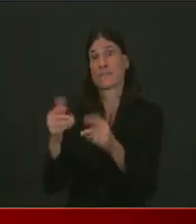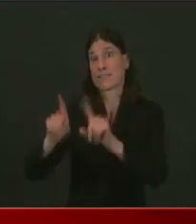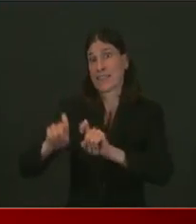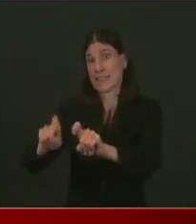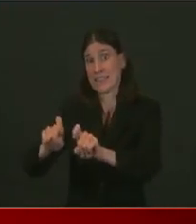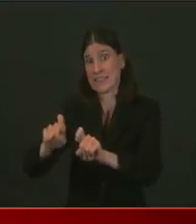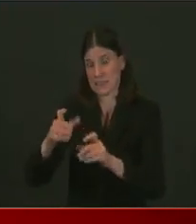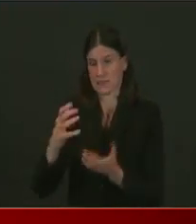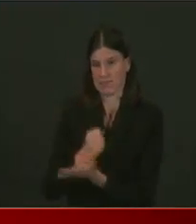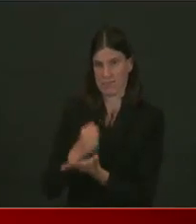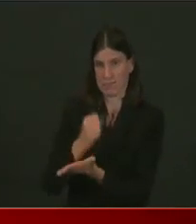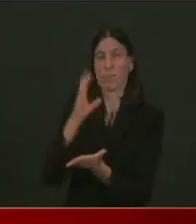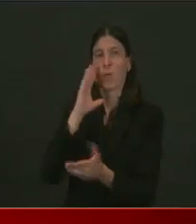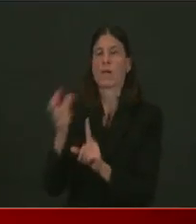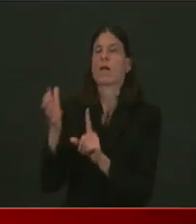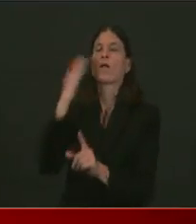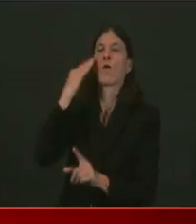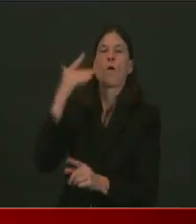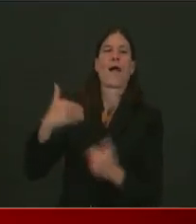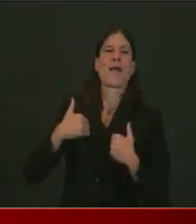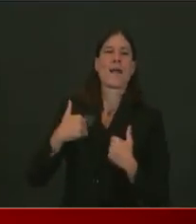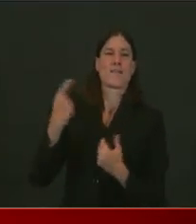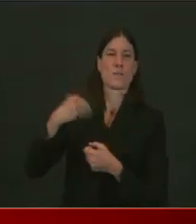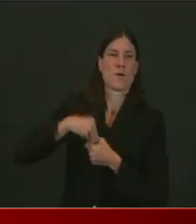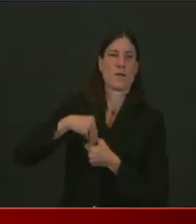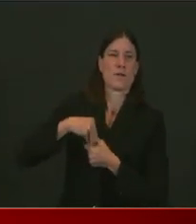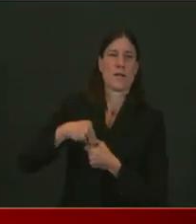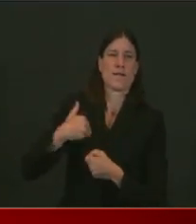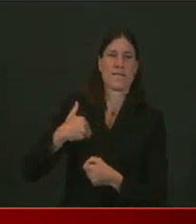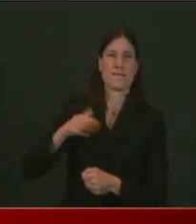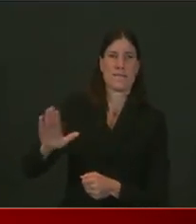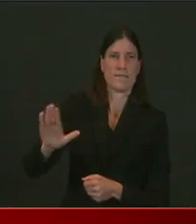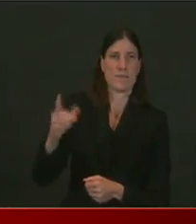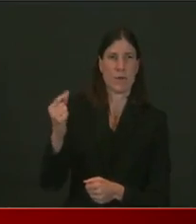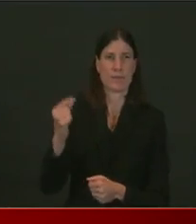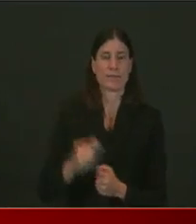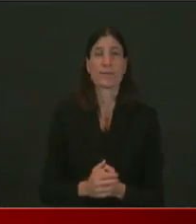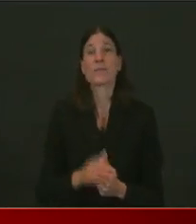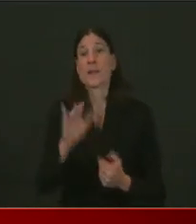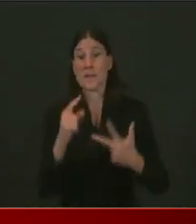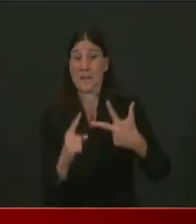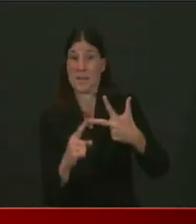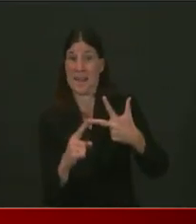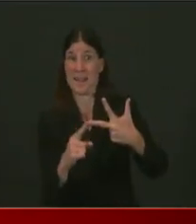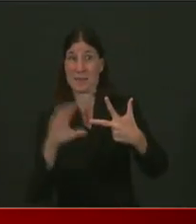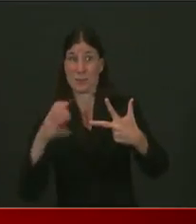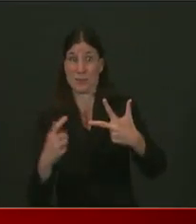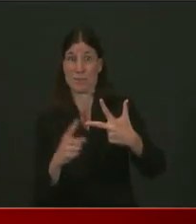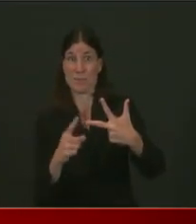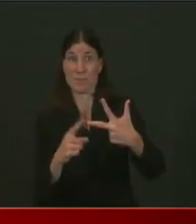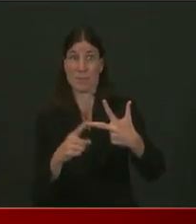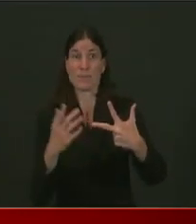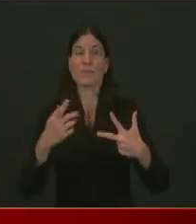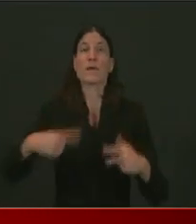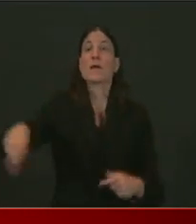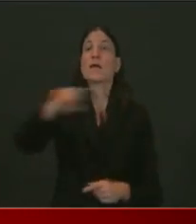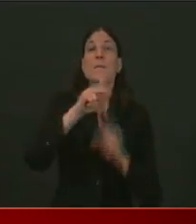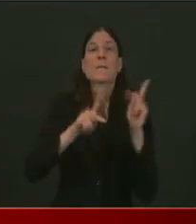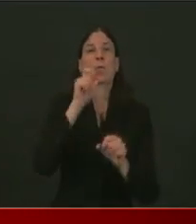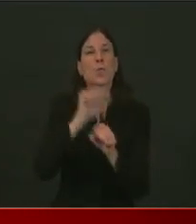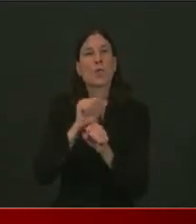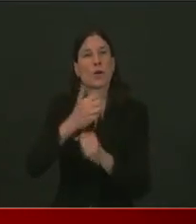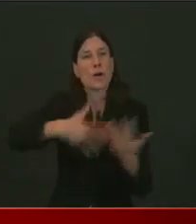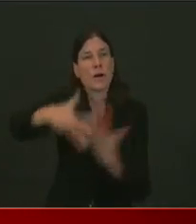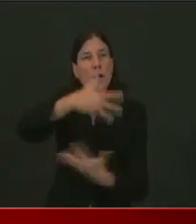nursing homes? How prevalent is the disease among barbers and hair cutters and grocery store